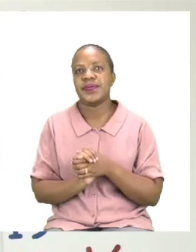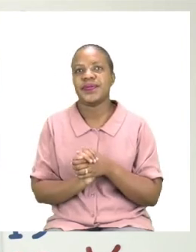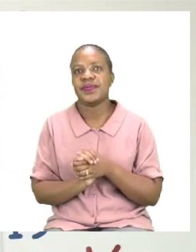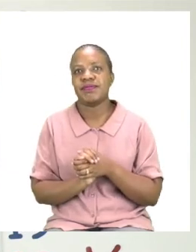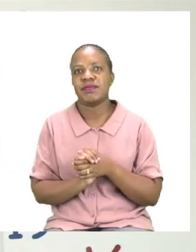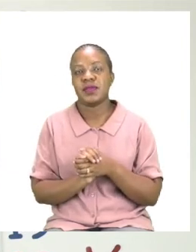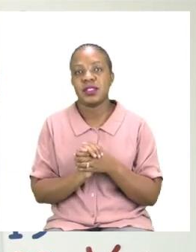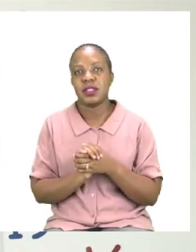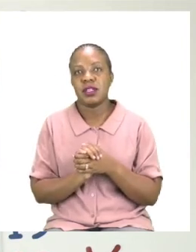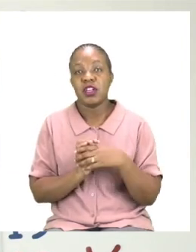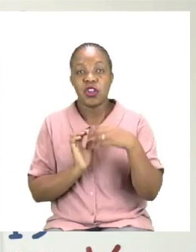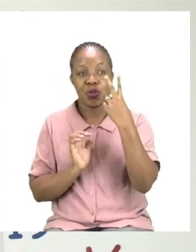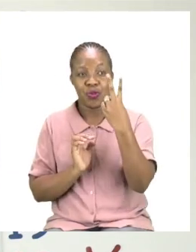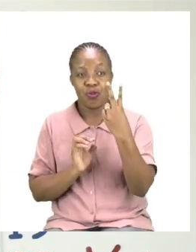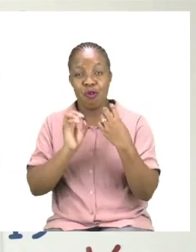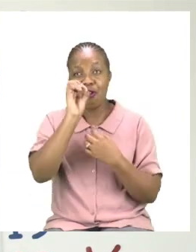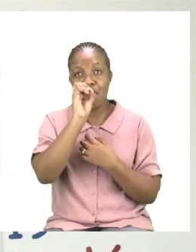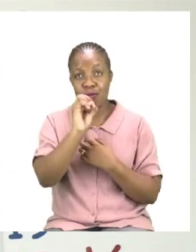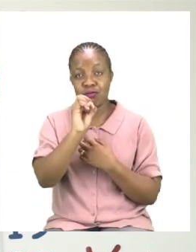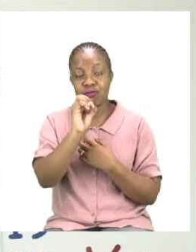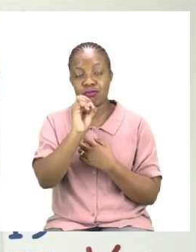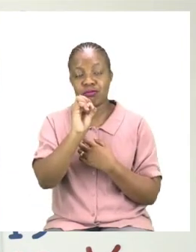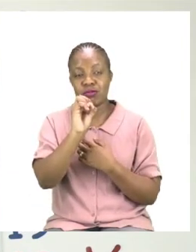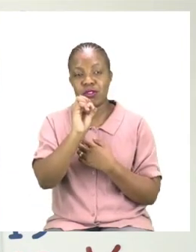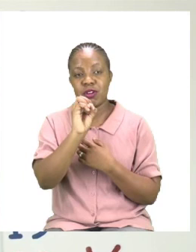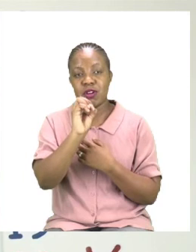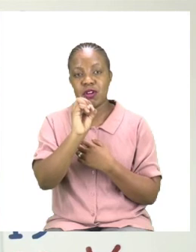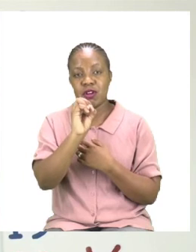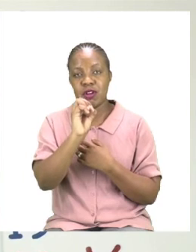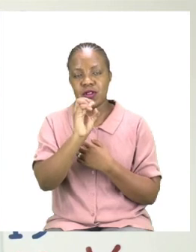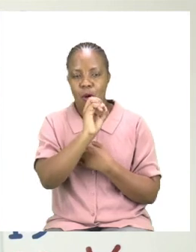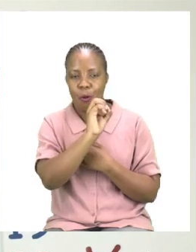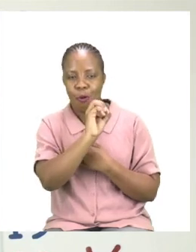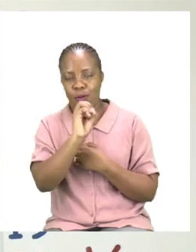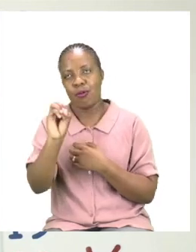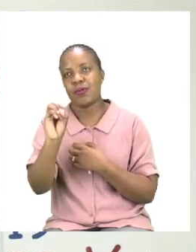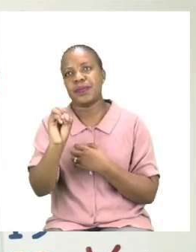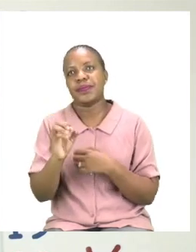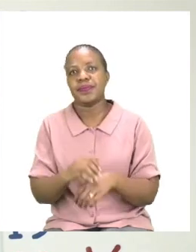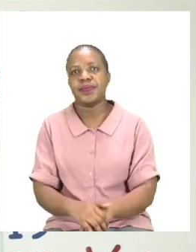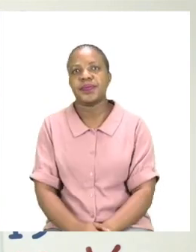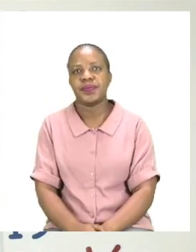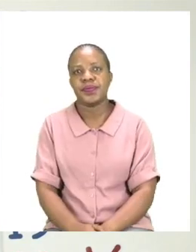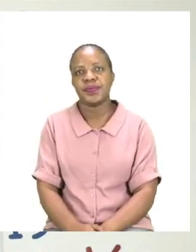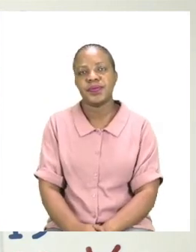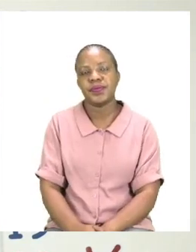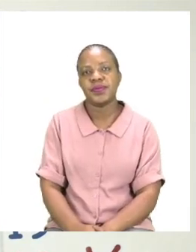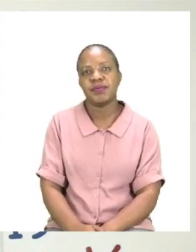O and O come together they make OOO. So